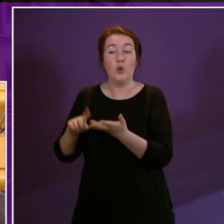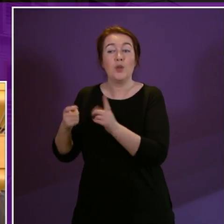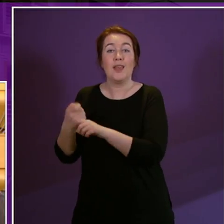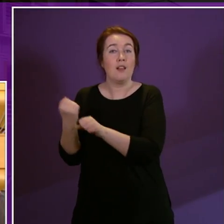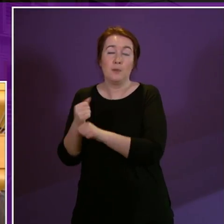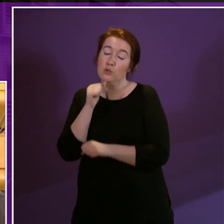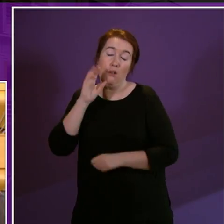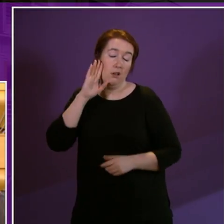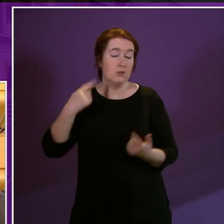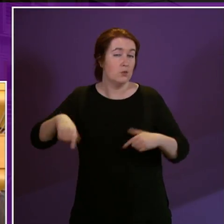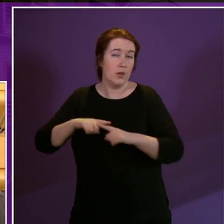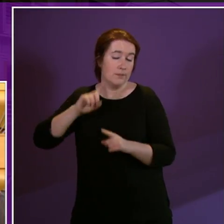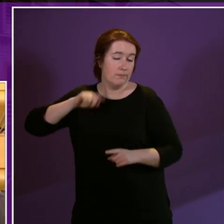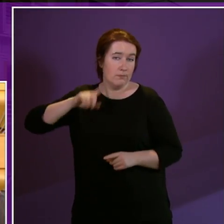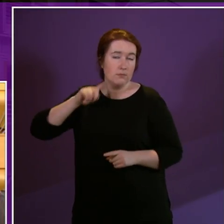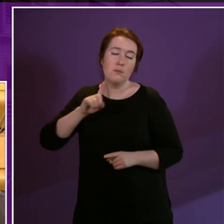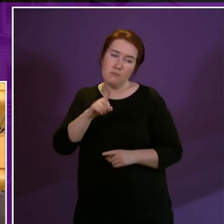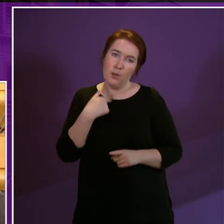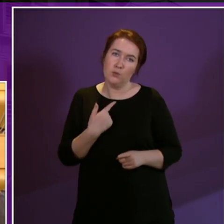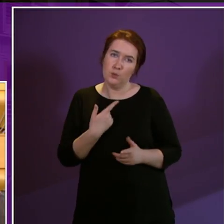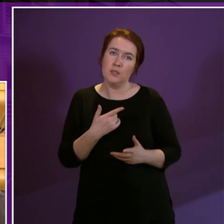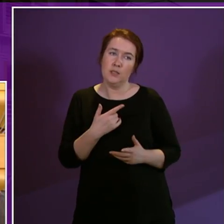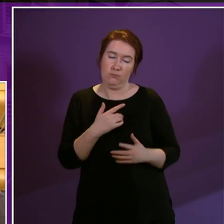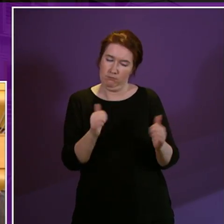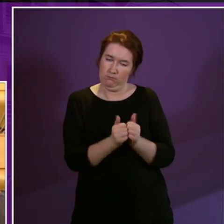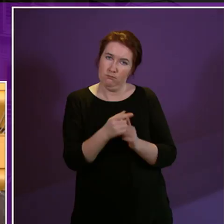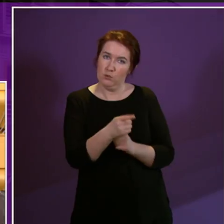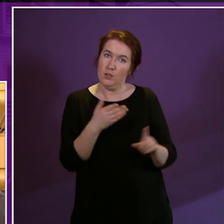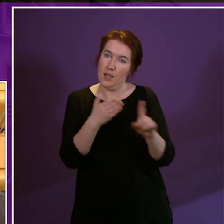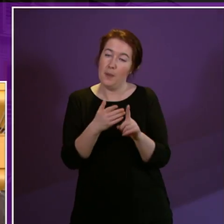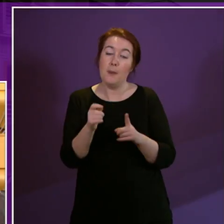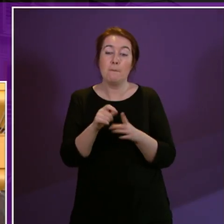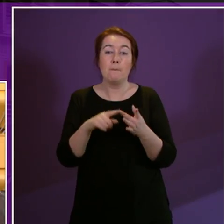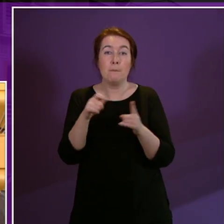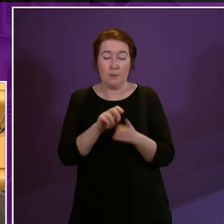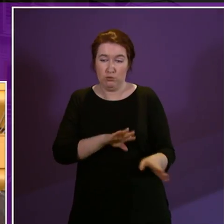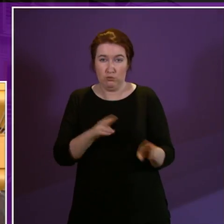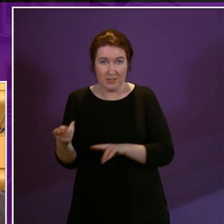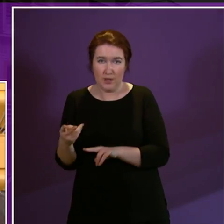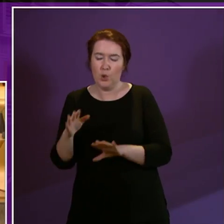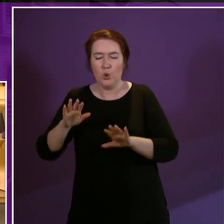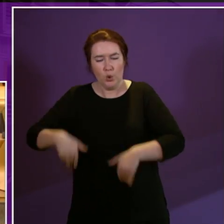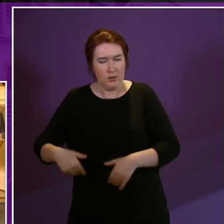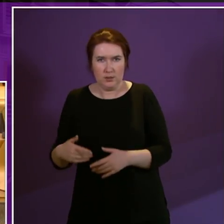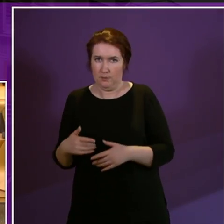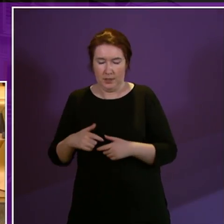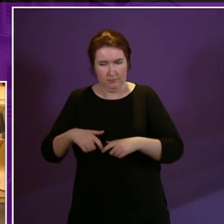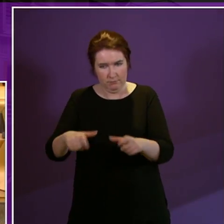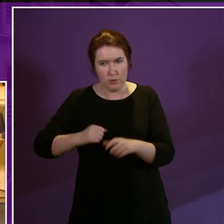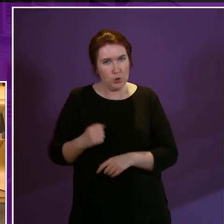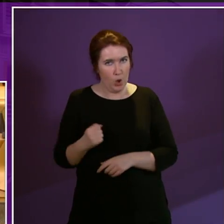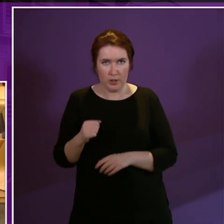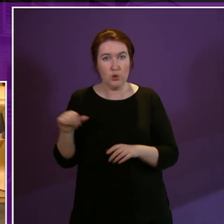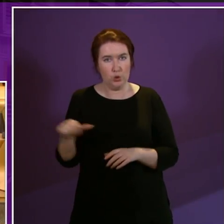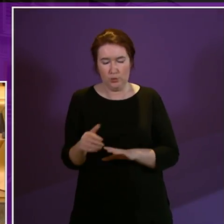listening to us but we would share your intent that the PIP transfer should not have been carried out in Scotland